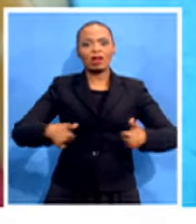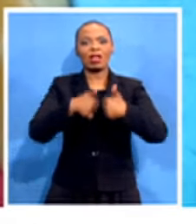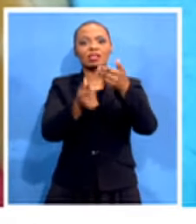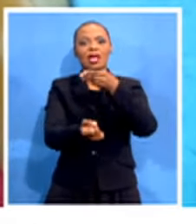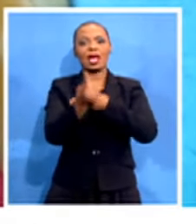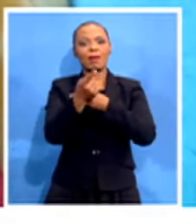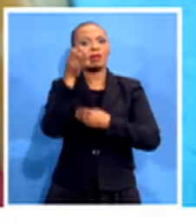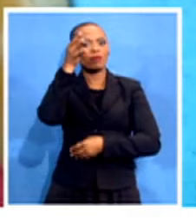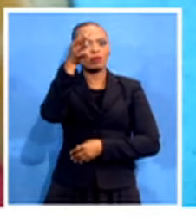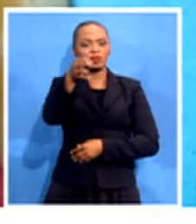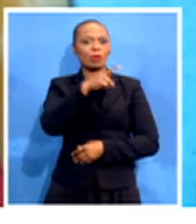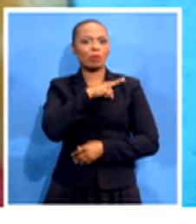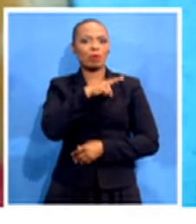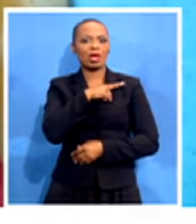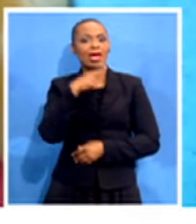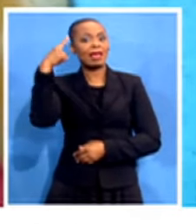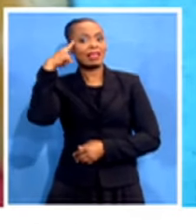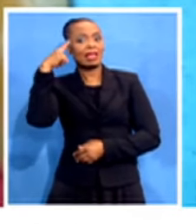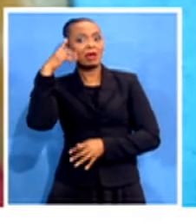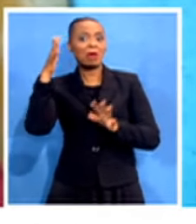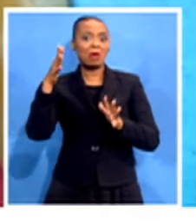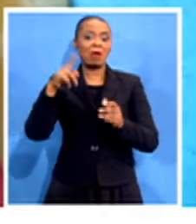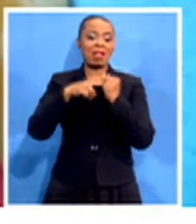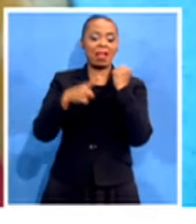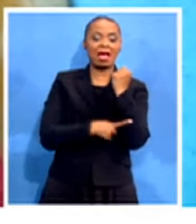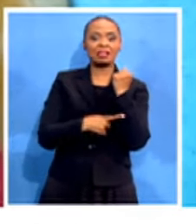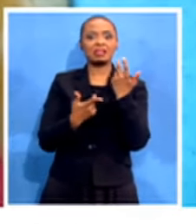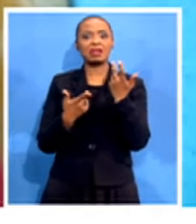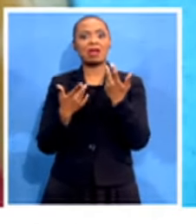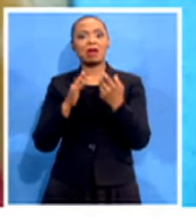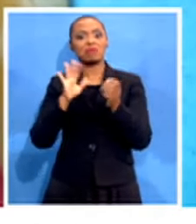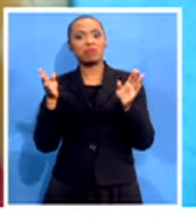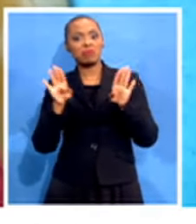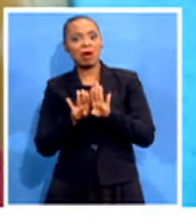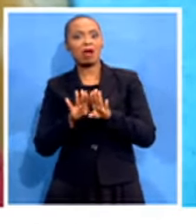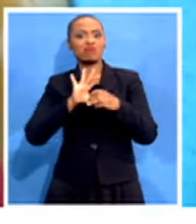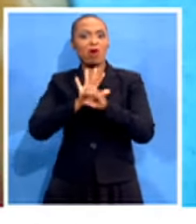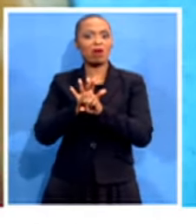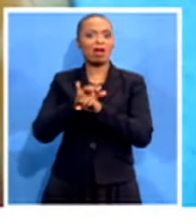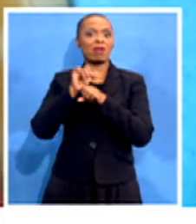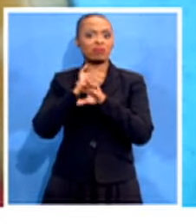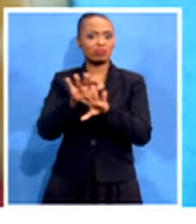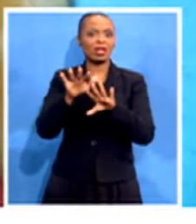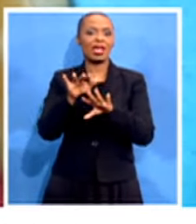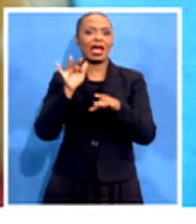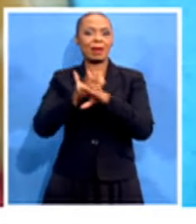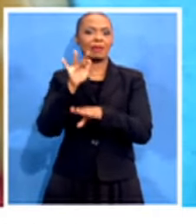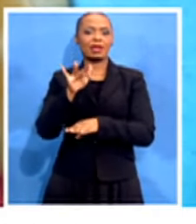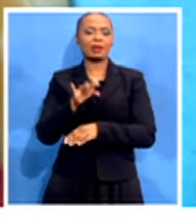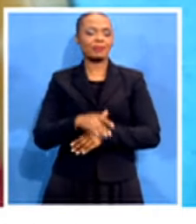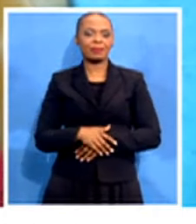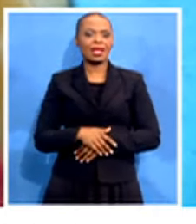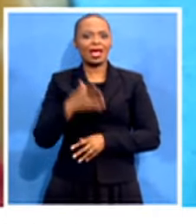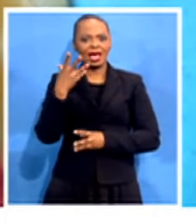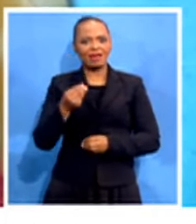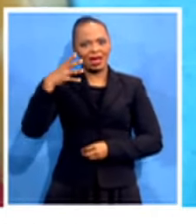the future. Because we must not think this is the last pandemic and must not think this is the health, the only health crisis that we are facing. There might